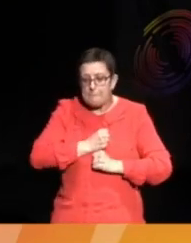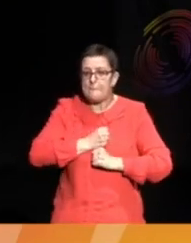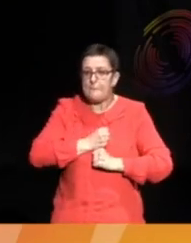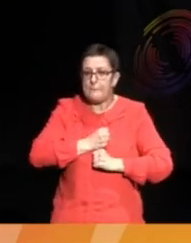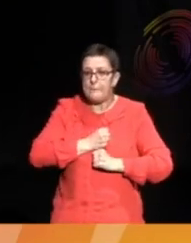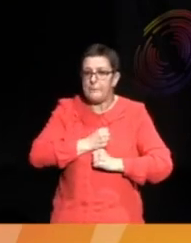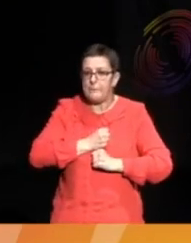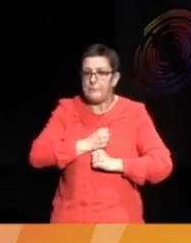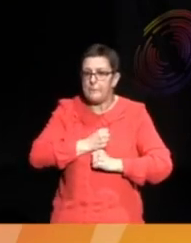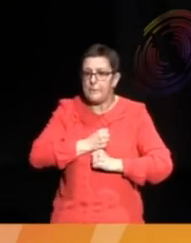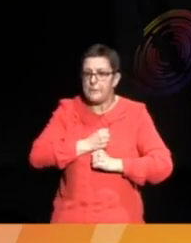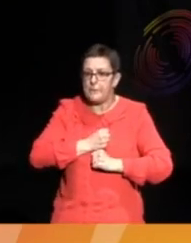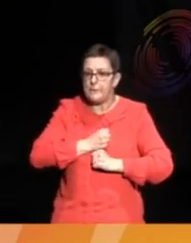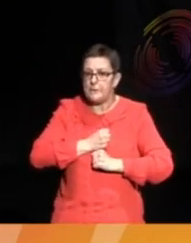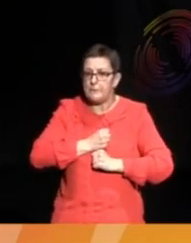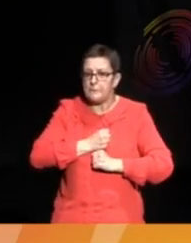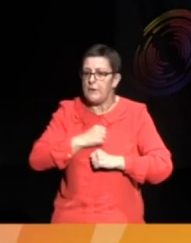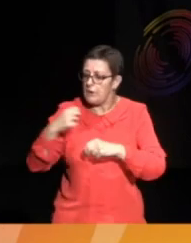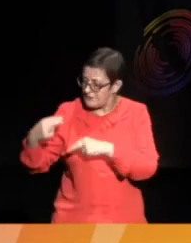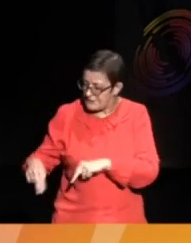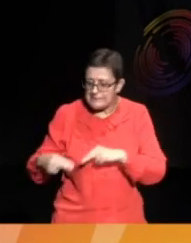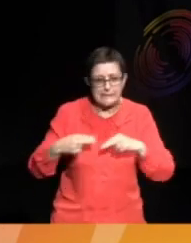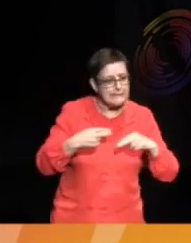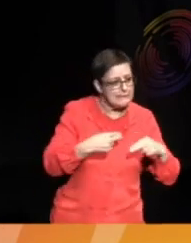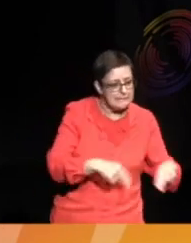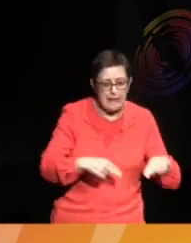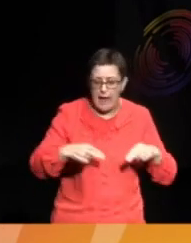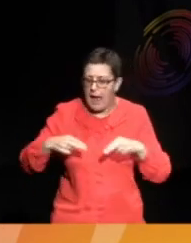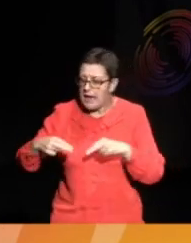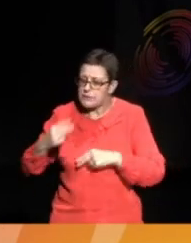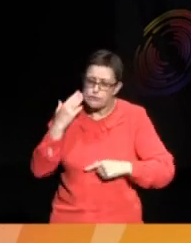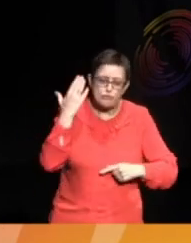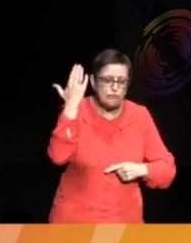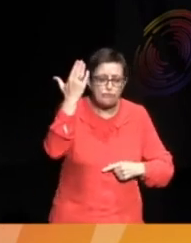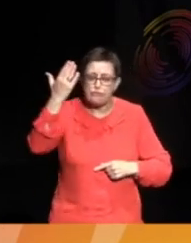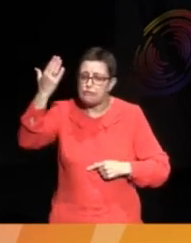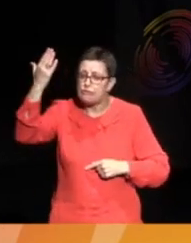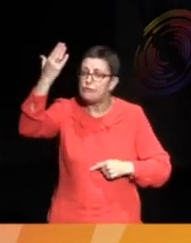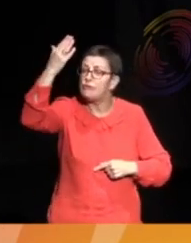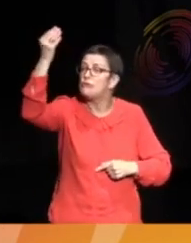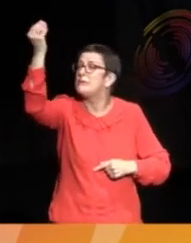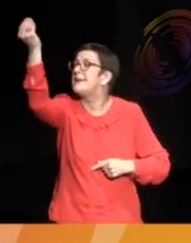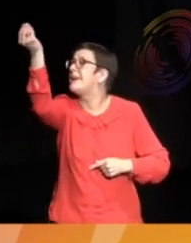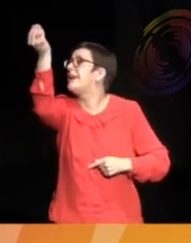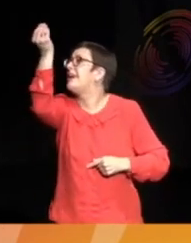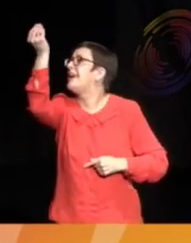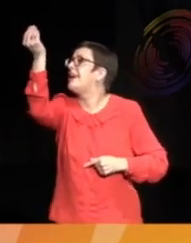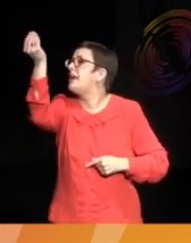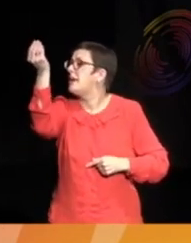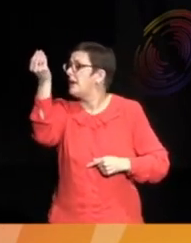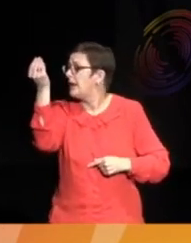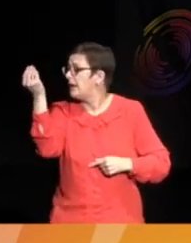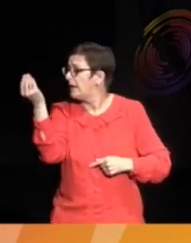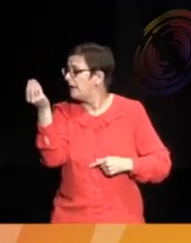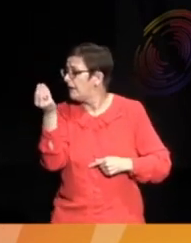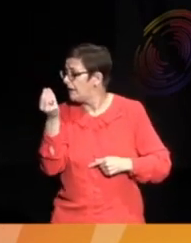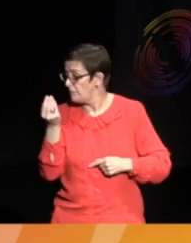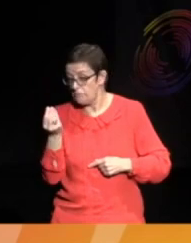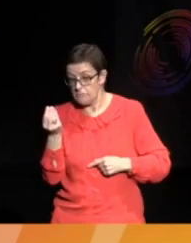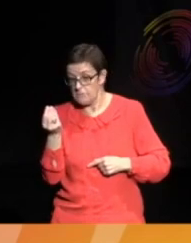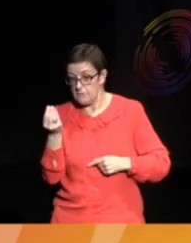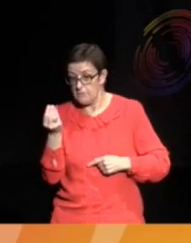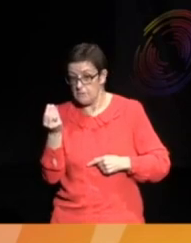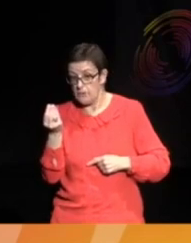Today, In the white of day, when we play